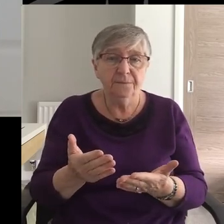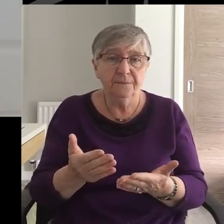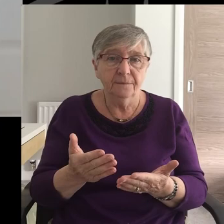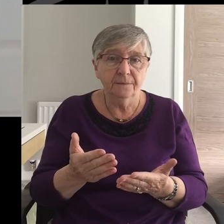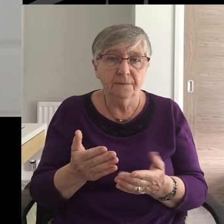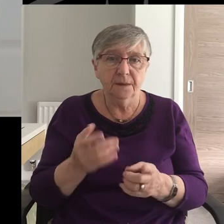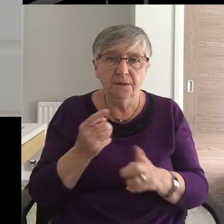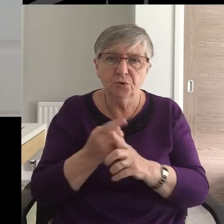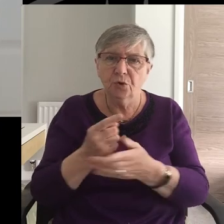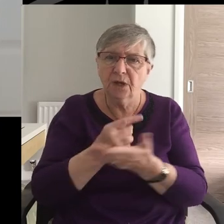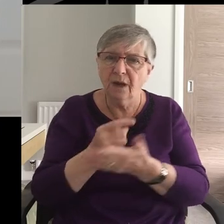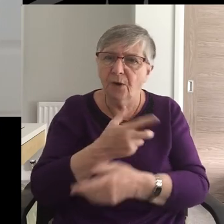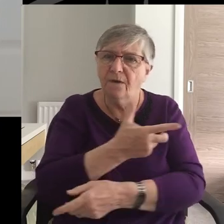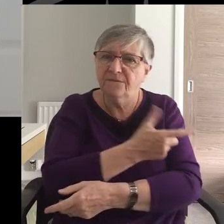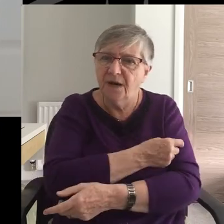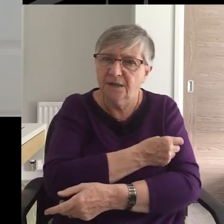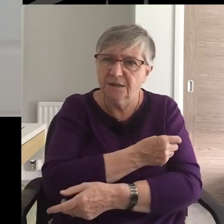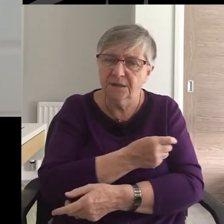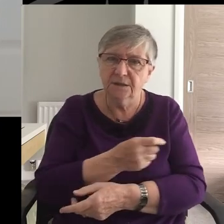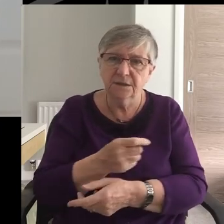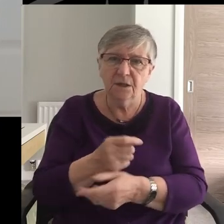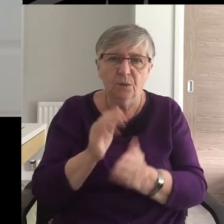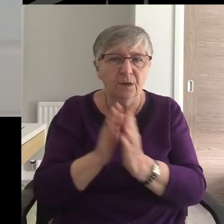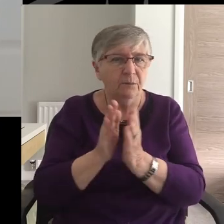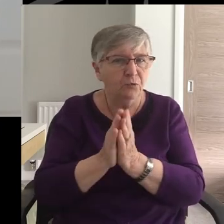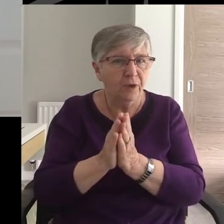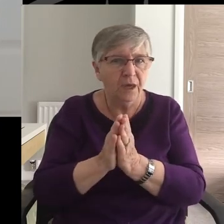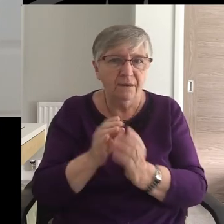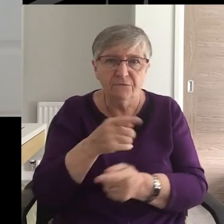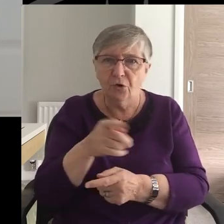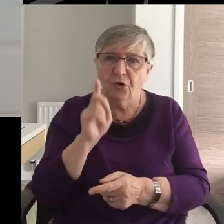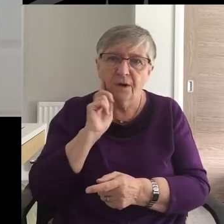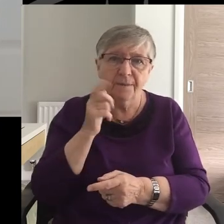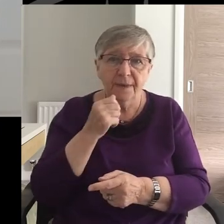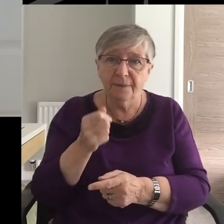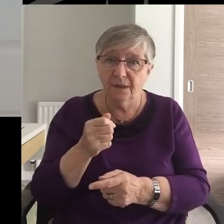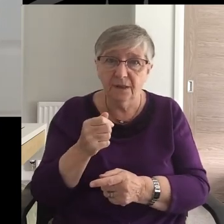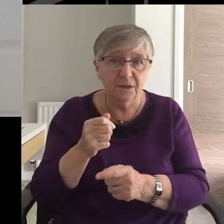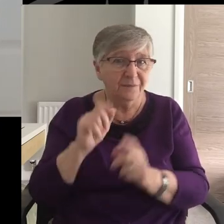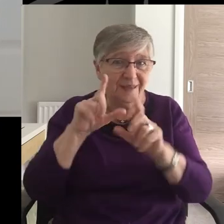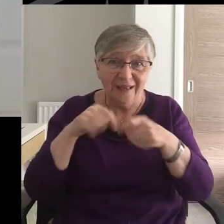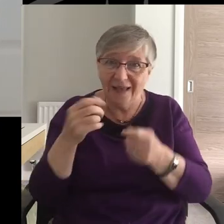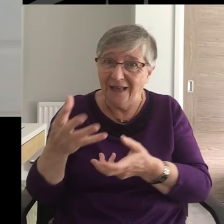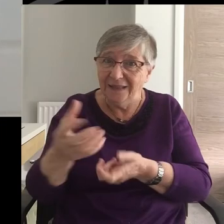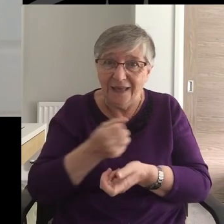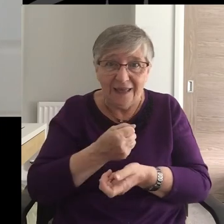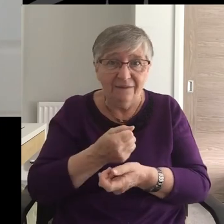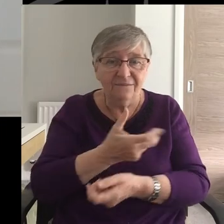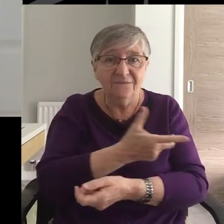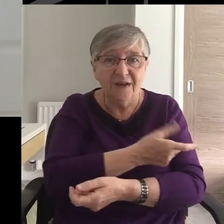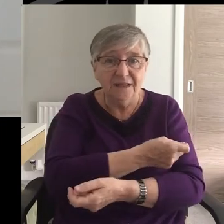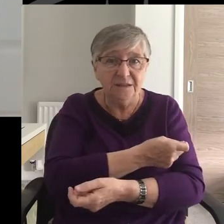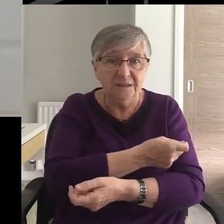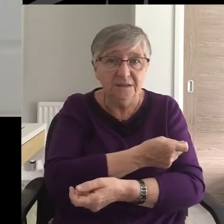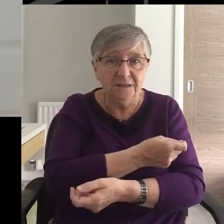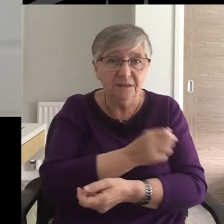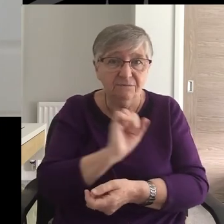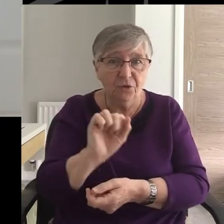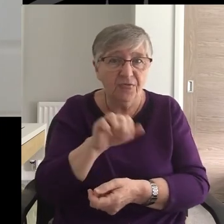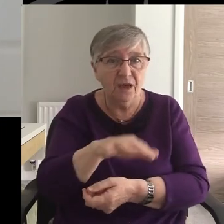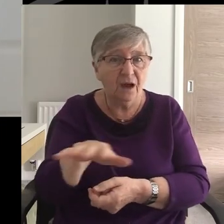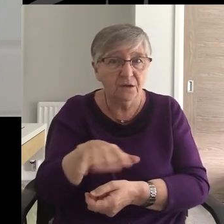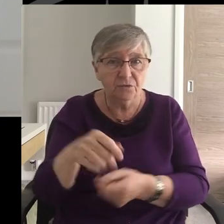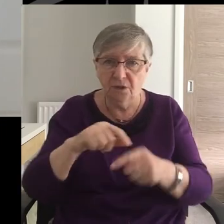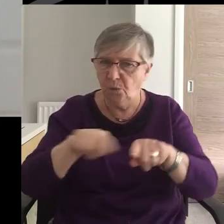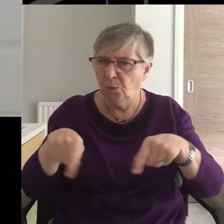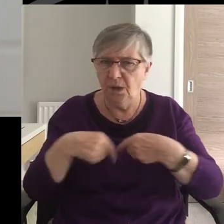Talking of vaccines We pray for those Who have struggled To get their hands on vaccines We have been